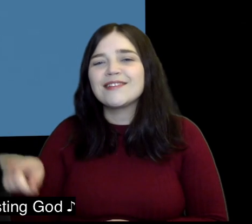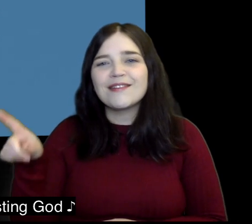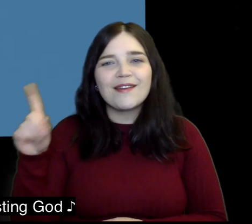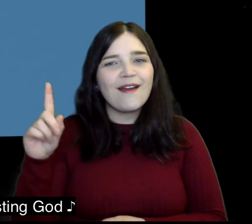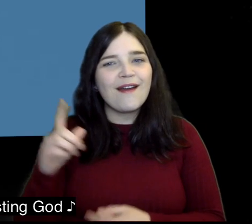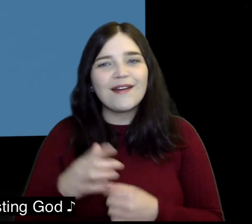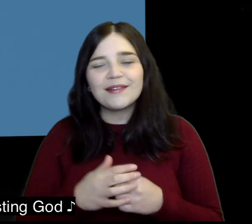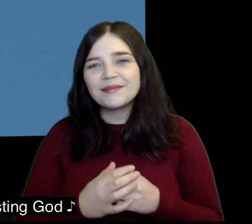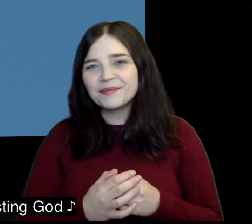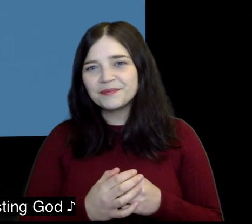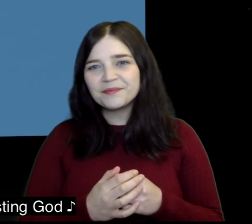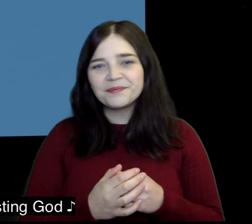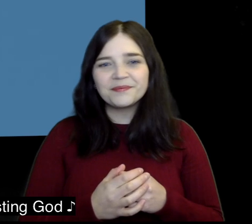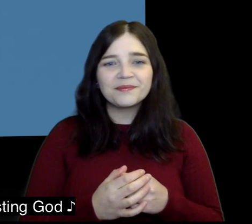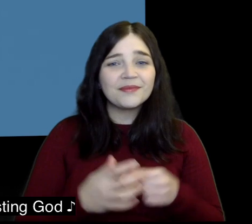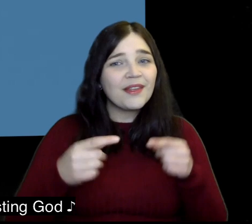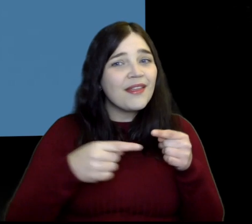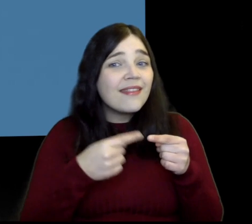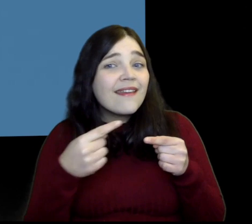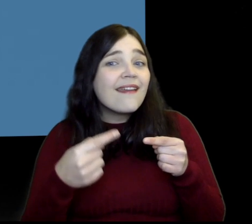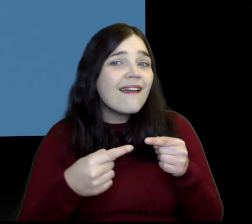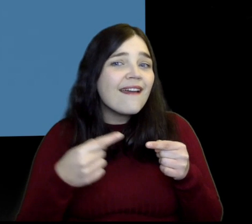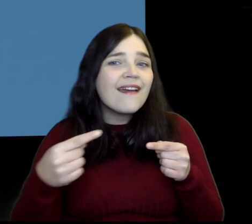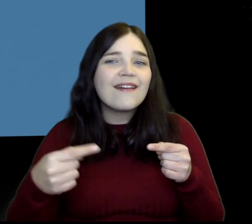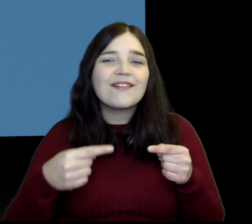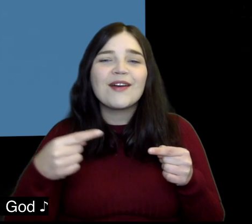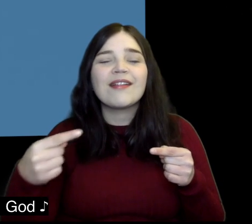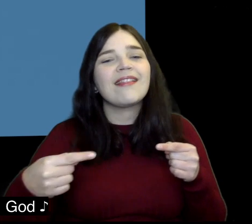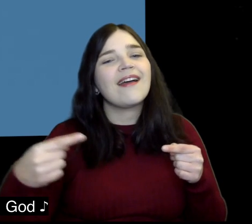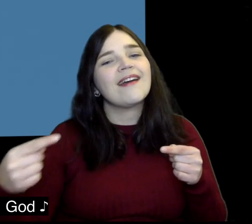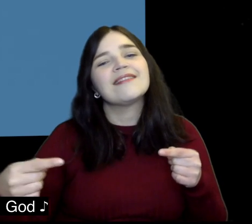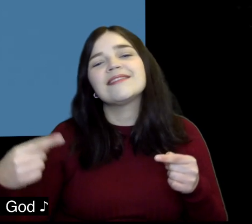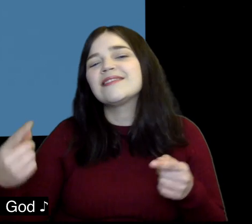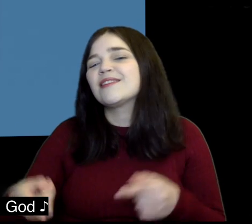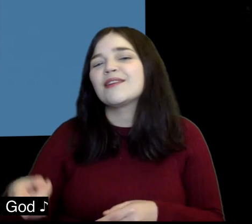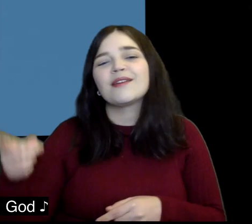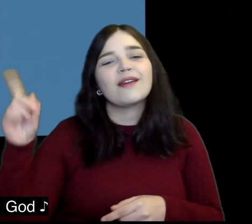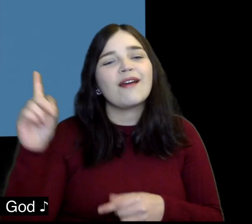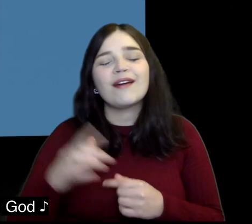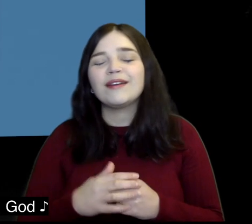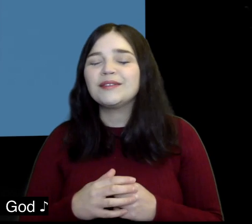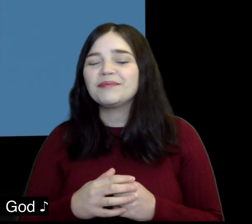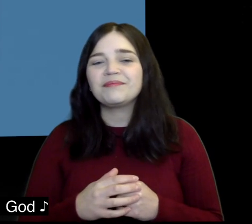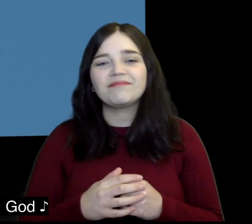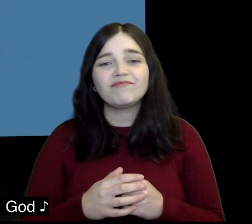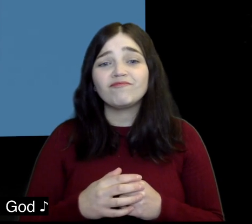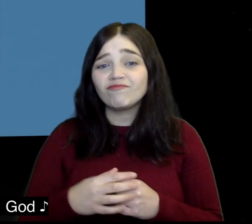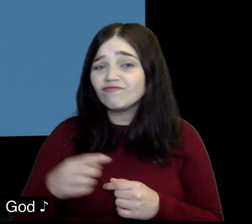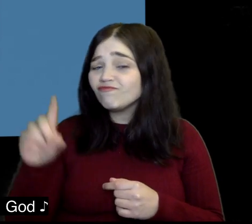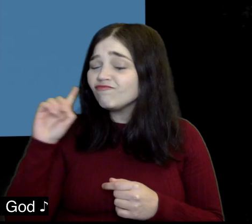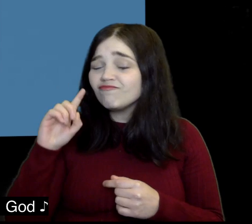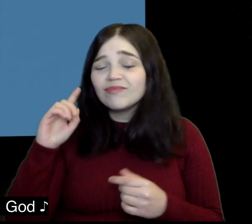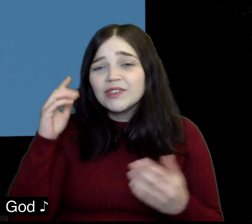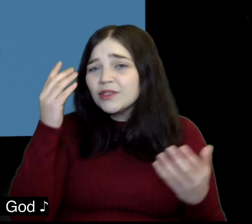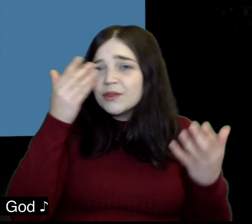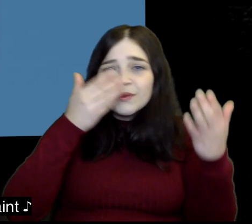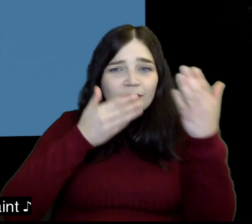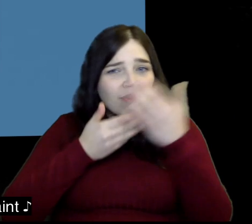effort I save The effort I save